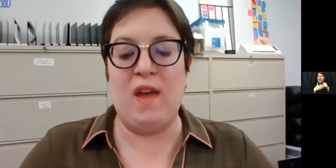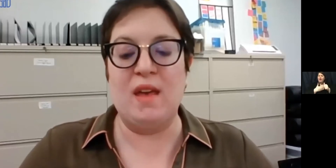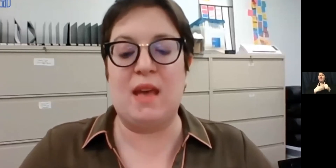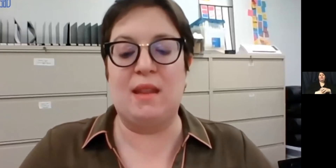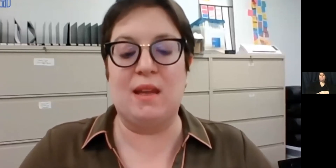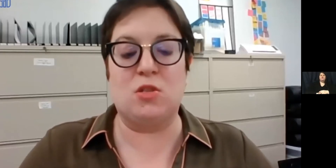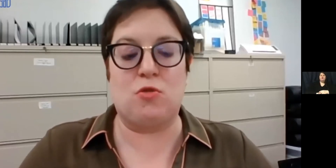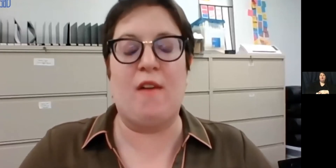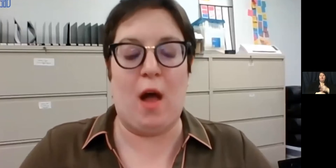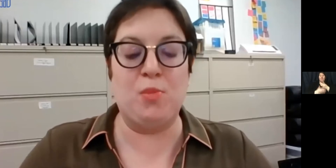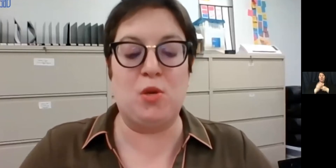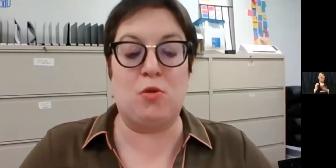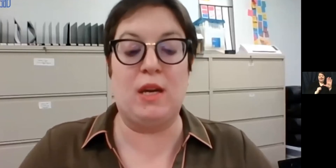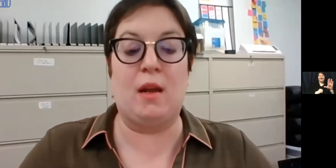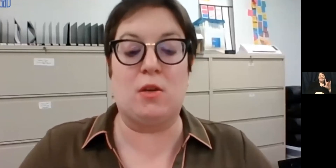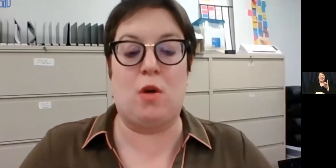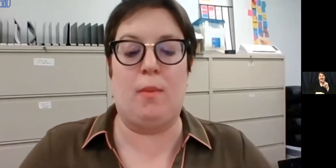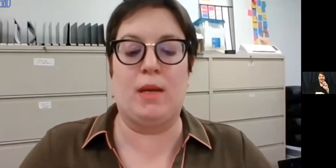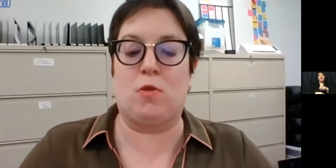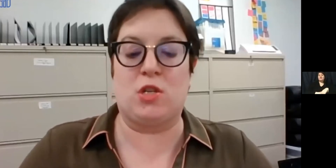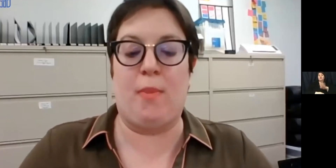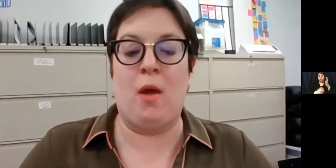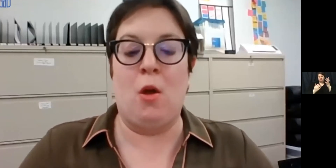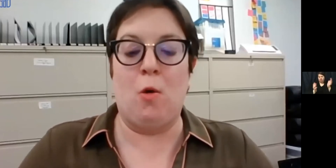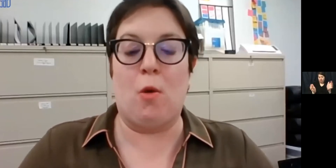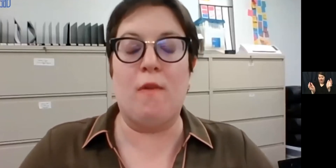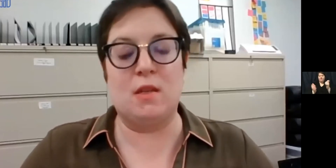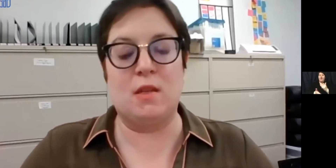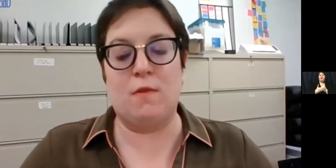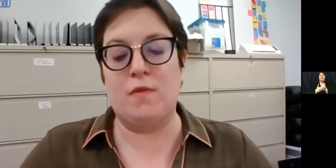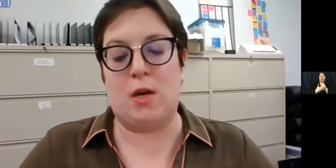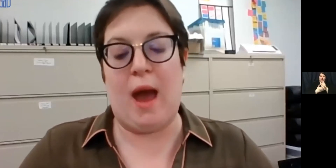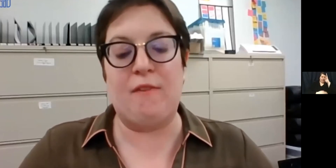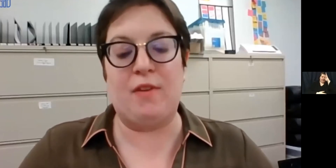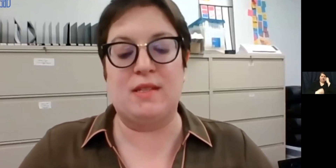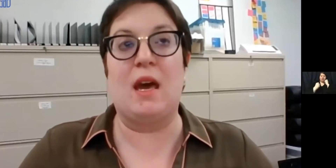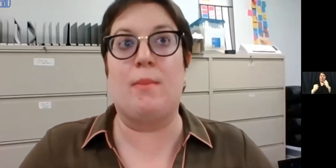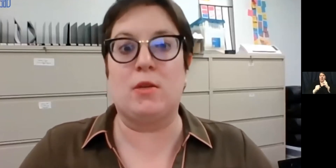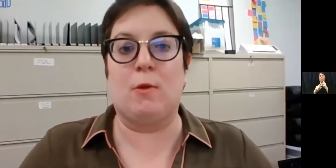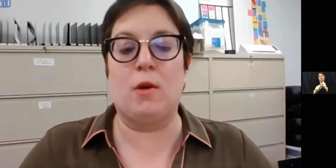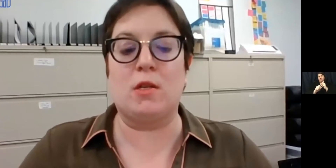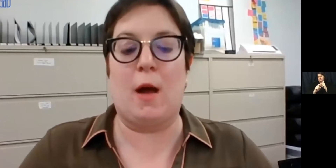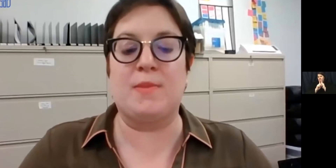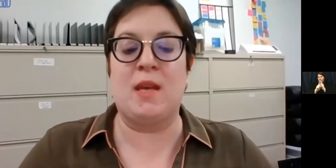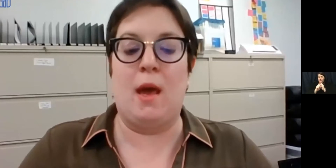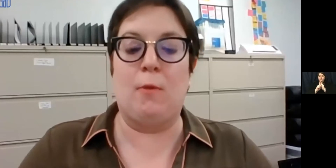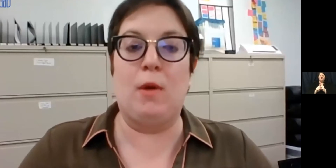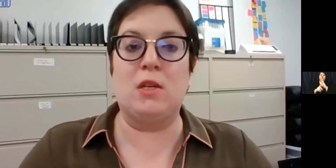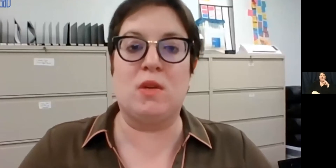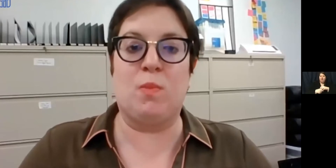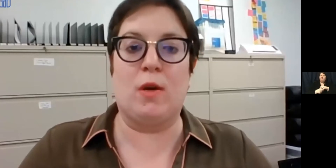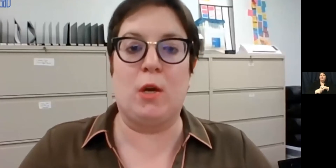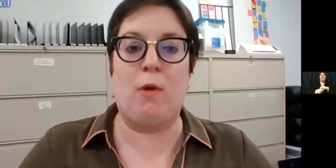Both his and Lynn's drive helped create a strong mentorship who are always involved in our advocacy and mentoring workshops